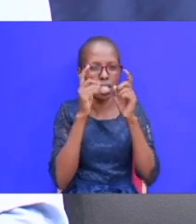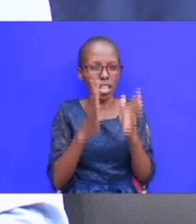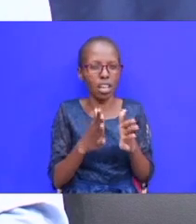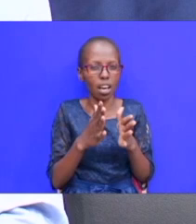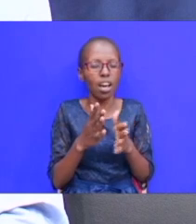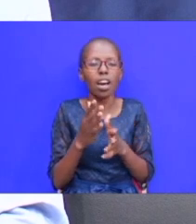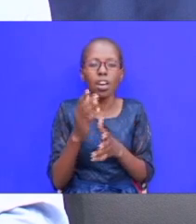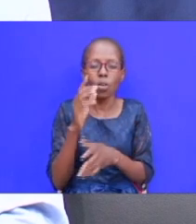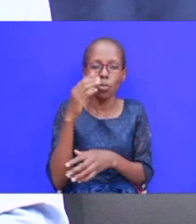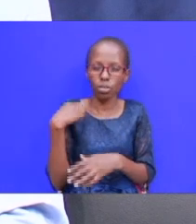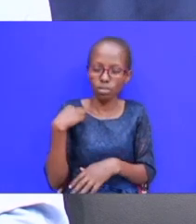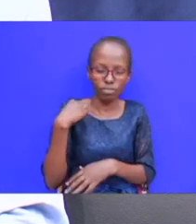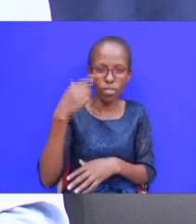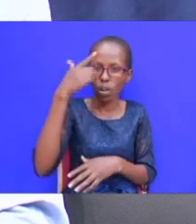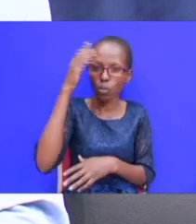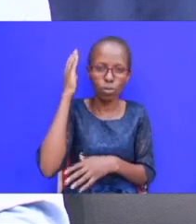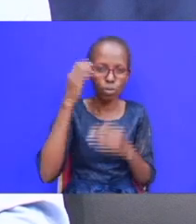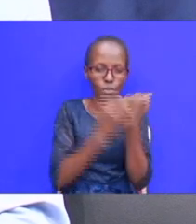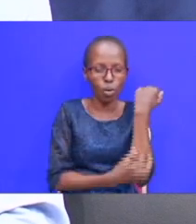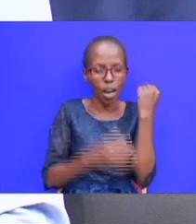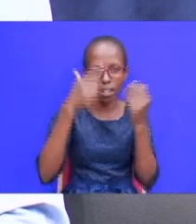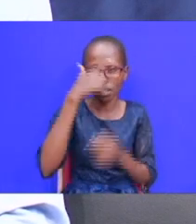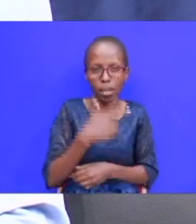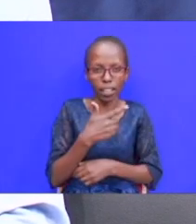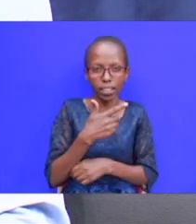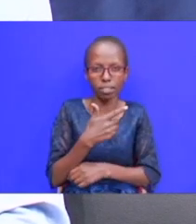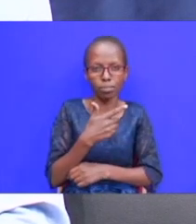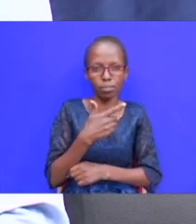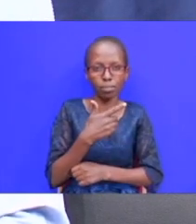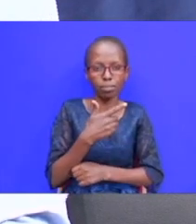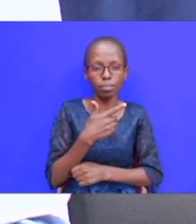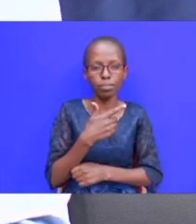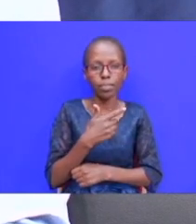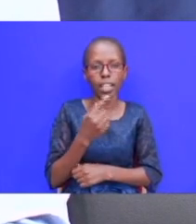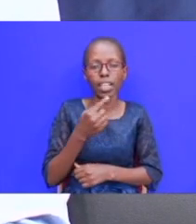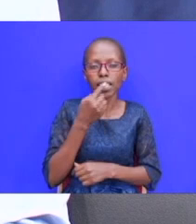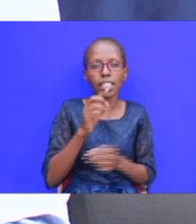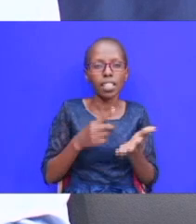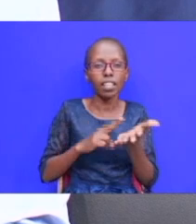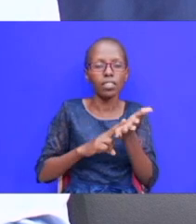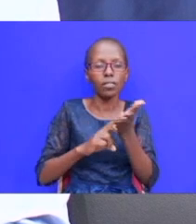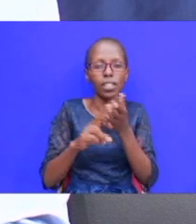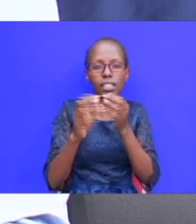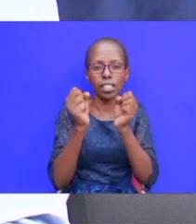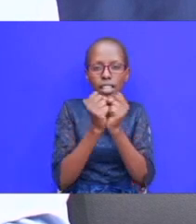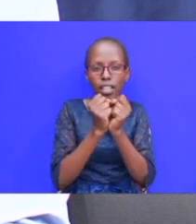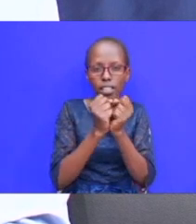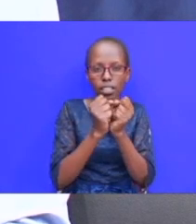was naked he was poor he's blind man um he actually says in verse 10 of 32